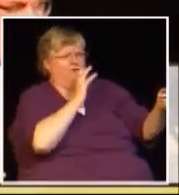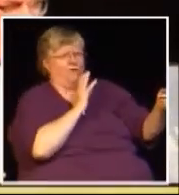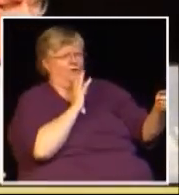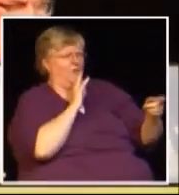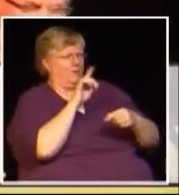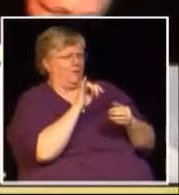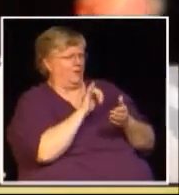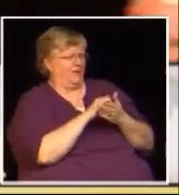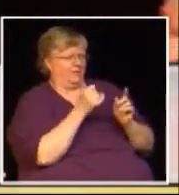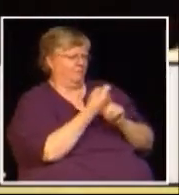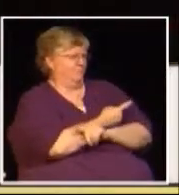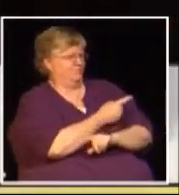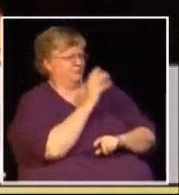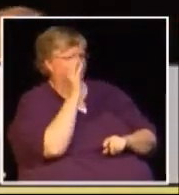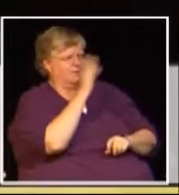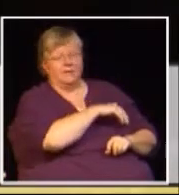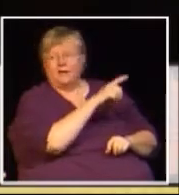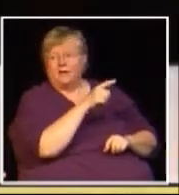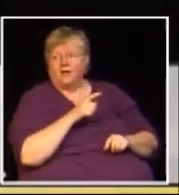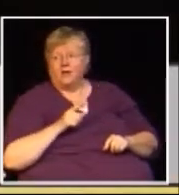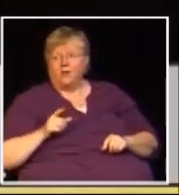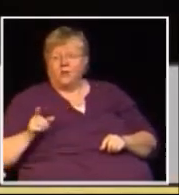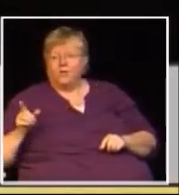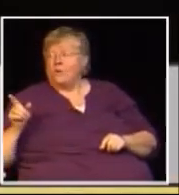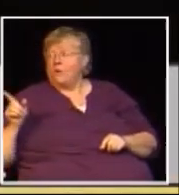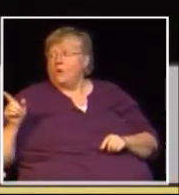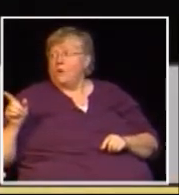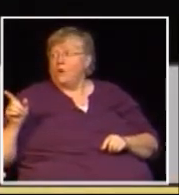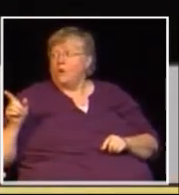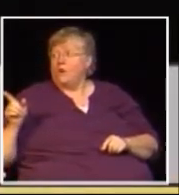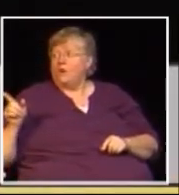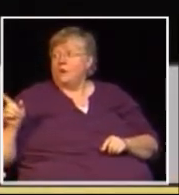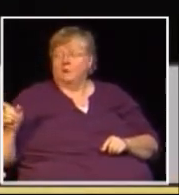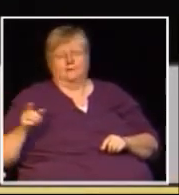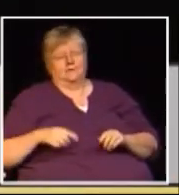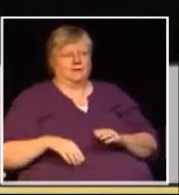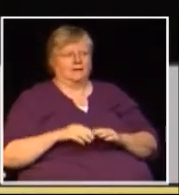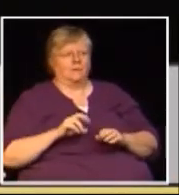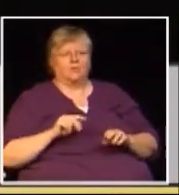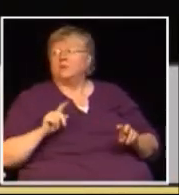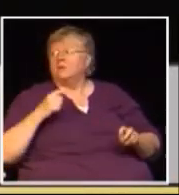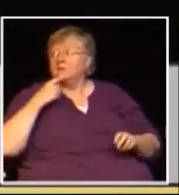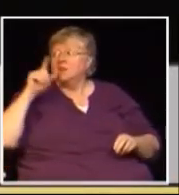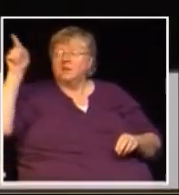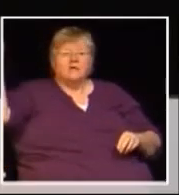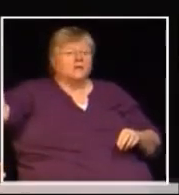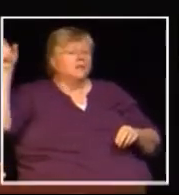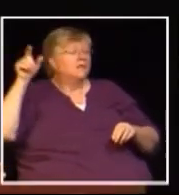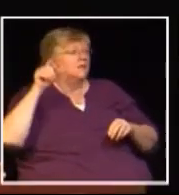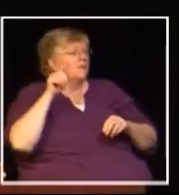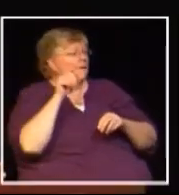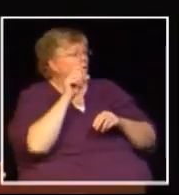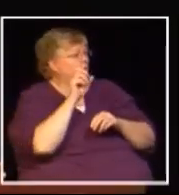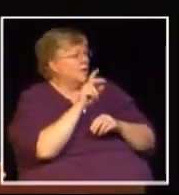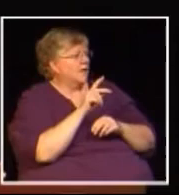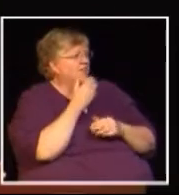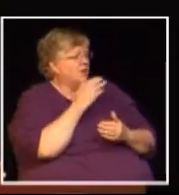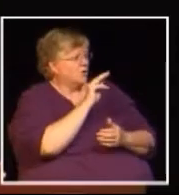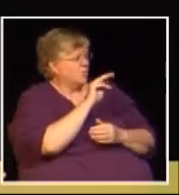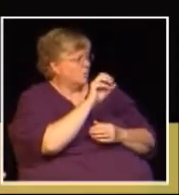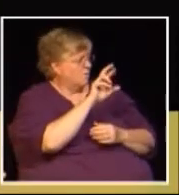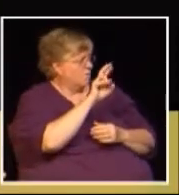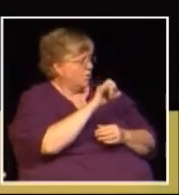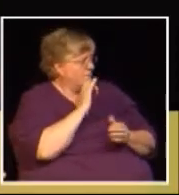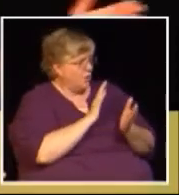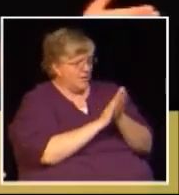I think at this point I am going to move on to one of the written questions because we've had quite a number of them